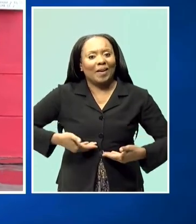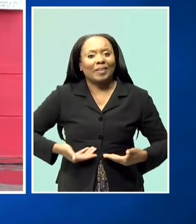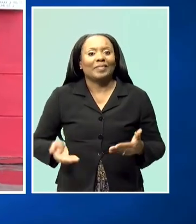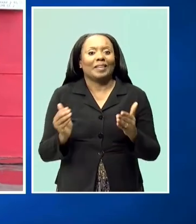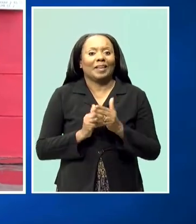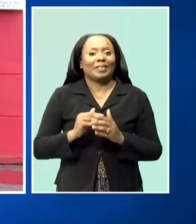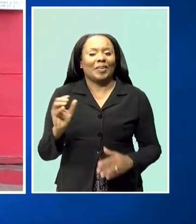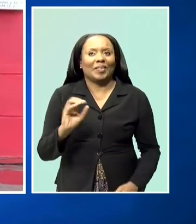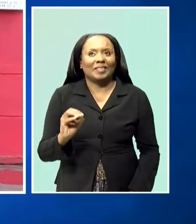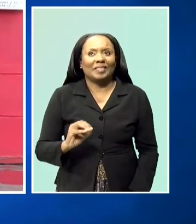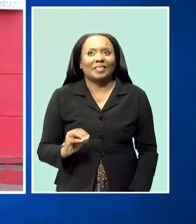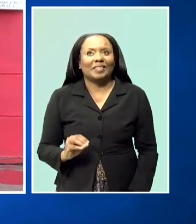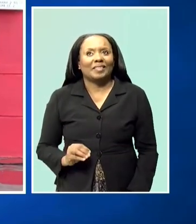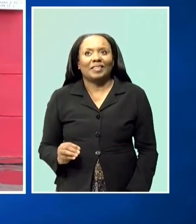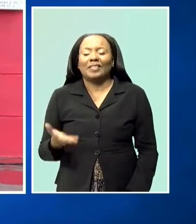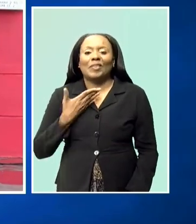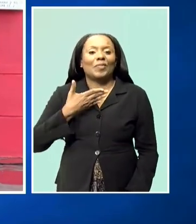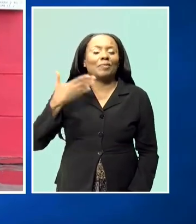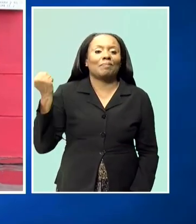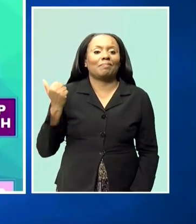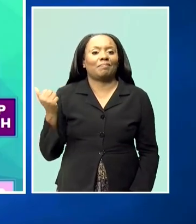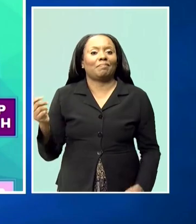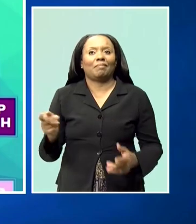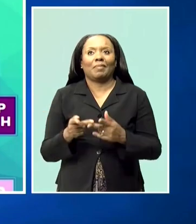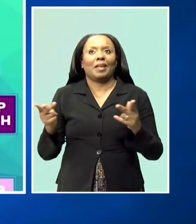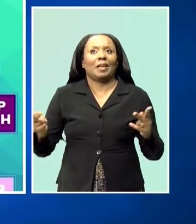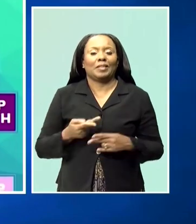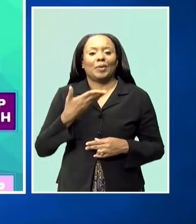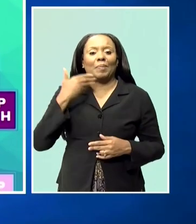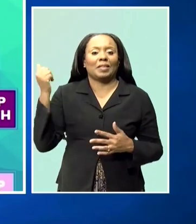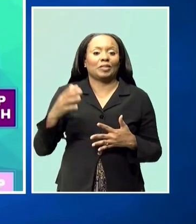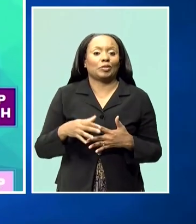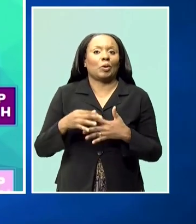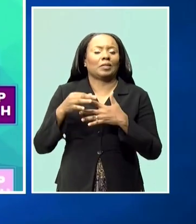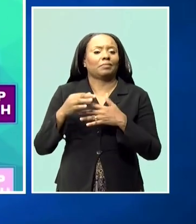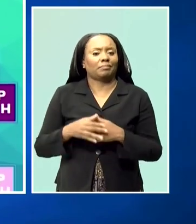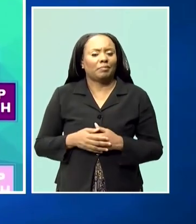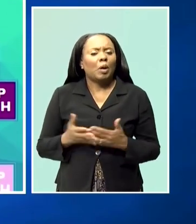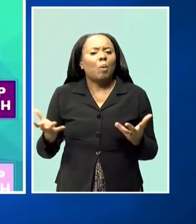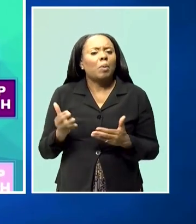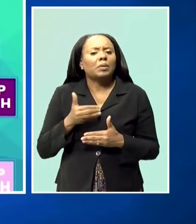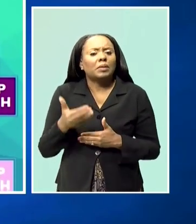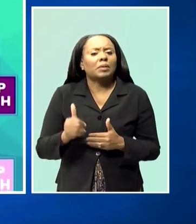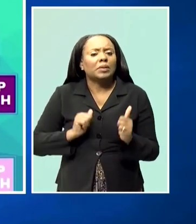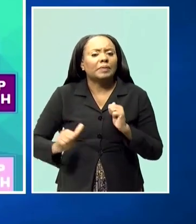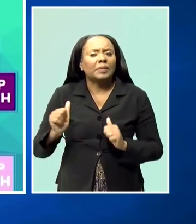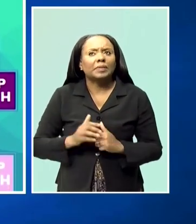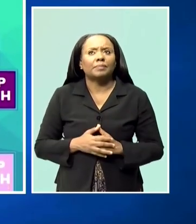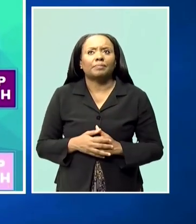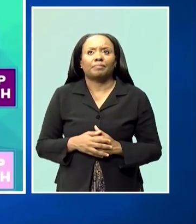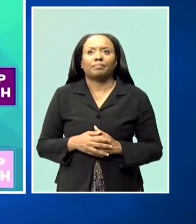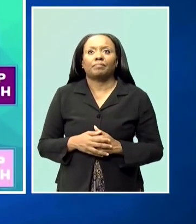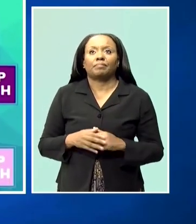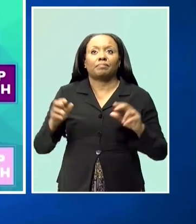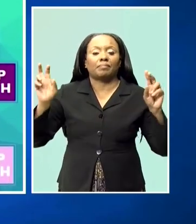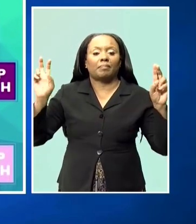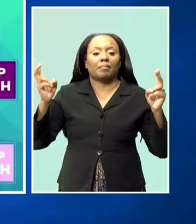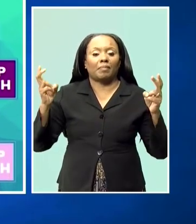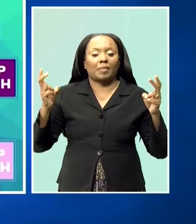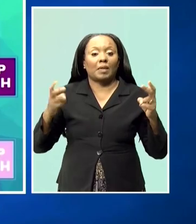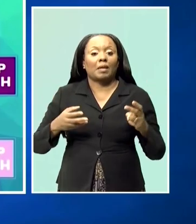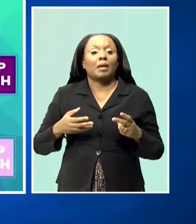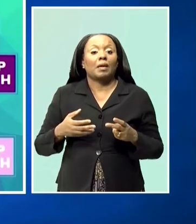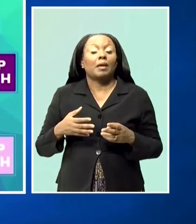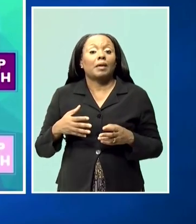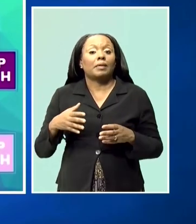You could not have chosen a better spot. Now the next activity for National Youth Week will be the Get Hired initiative at the Hilton